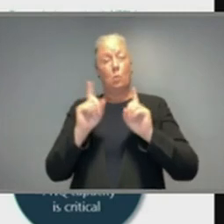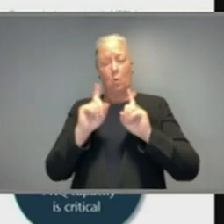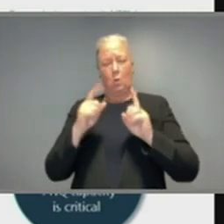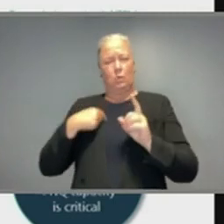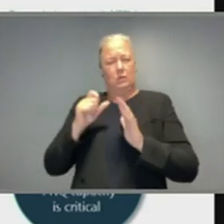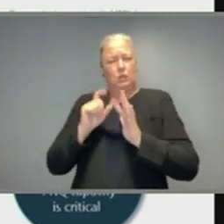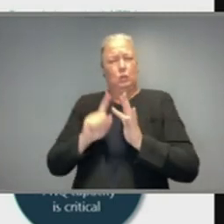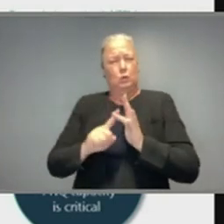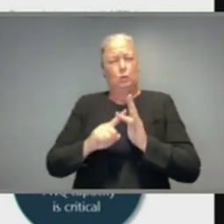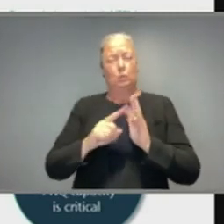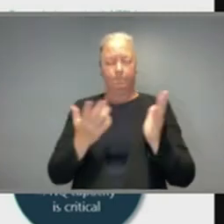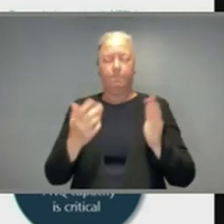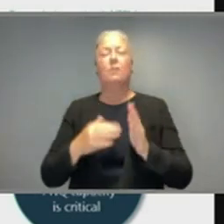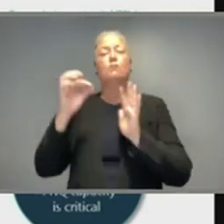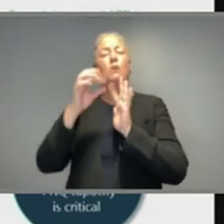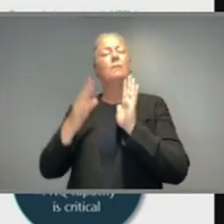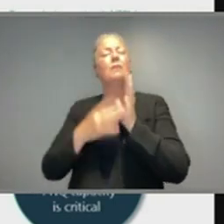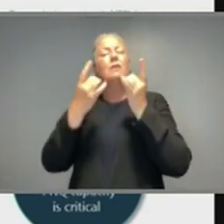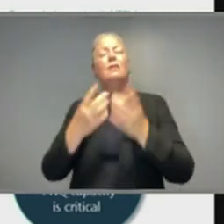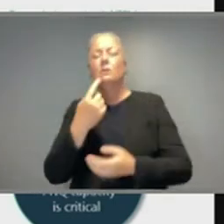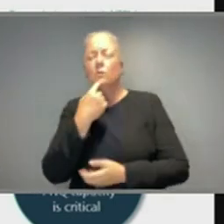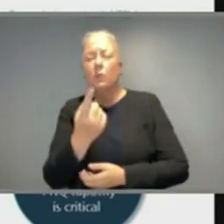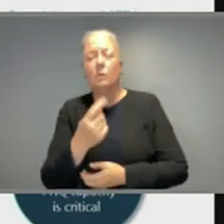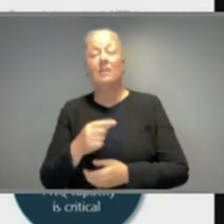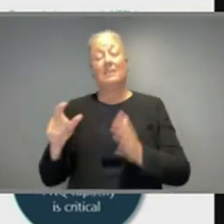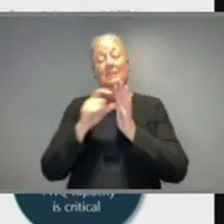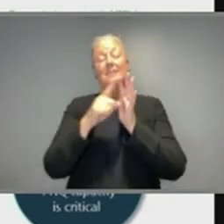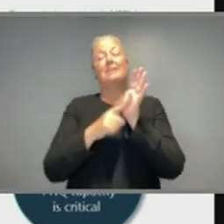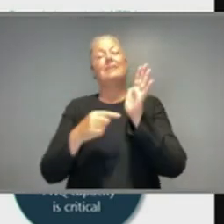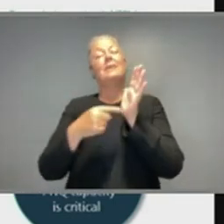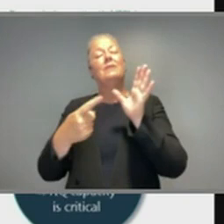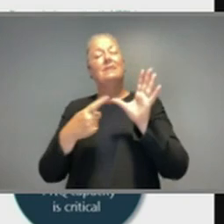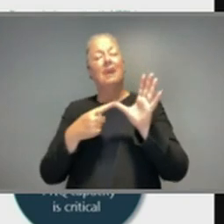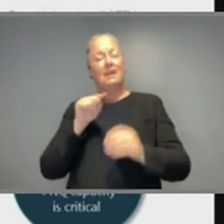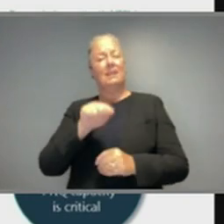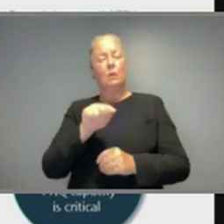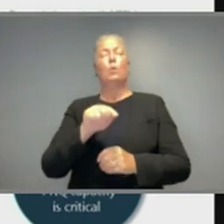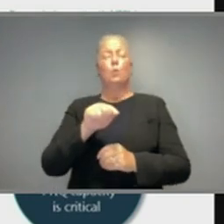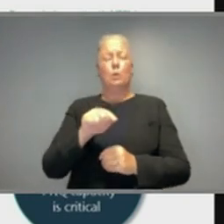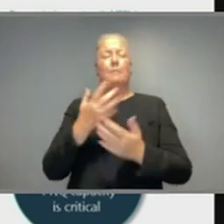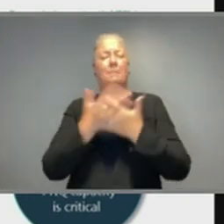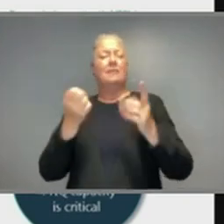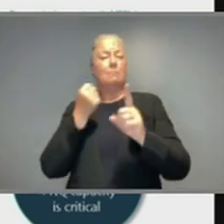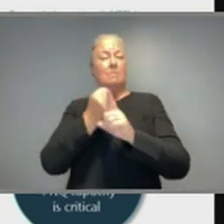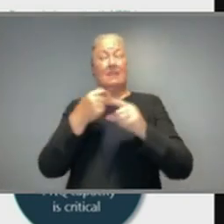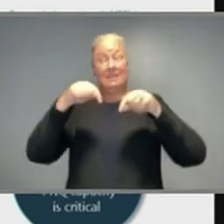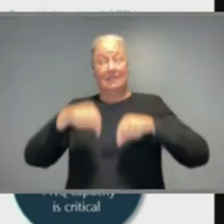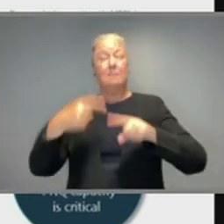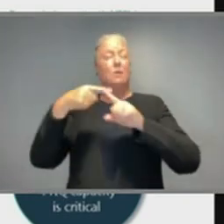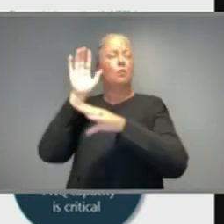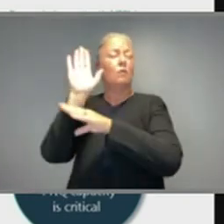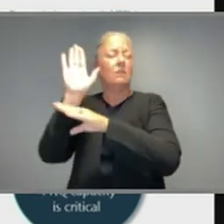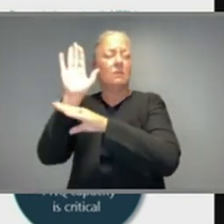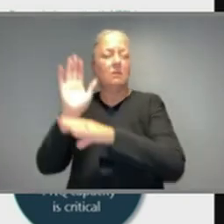So the Prime Minister has referred to the fact that this Delta variant has been a game changer internationally, and that's because it has a